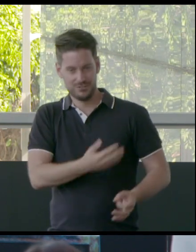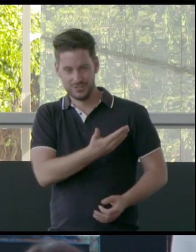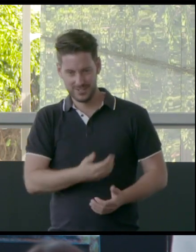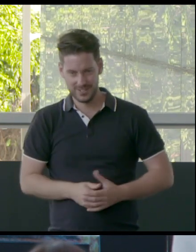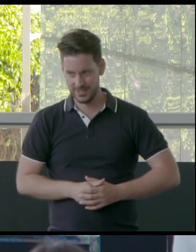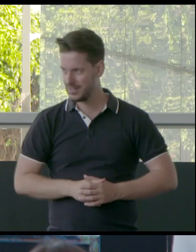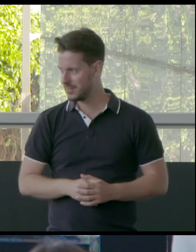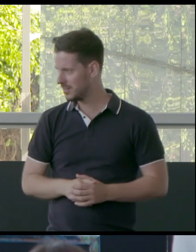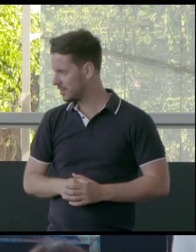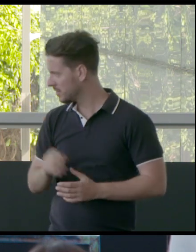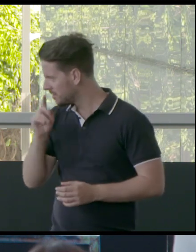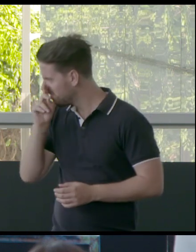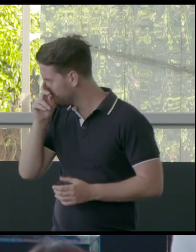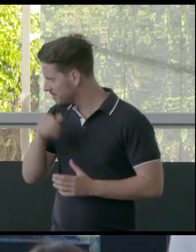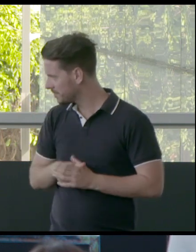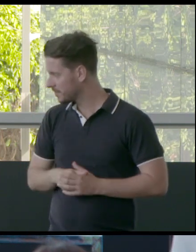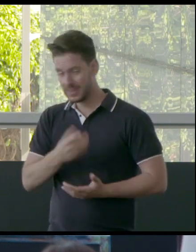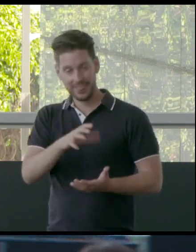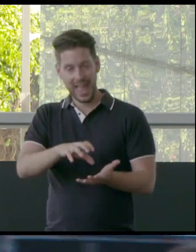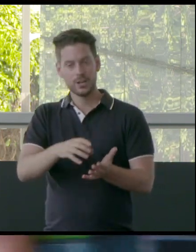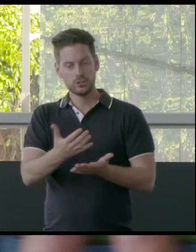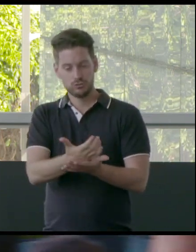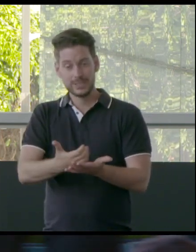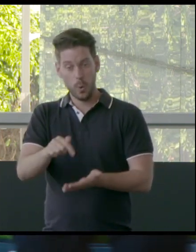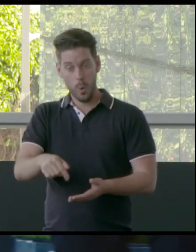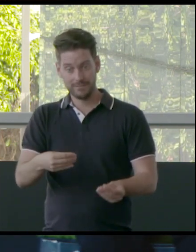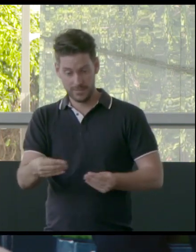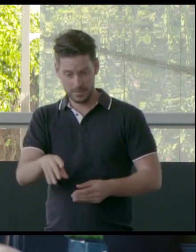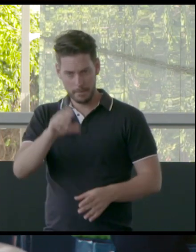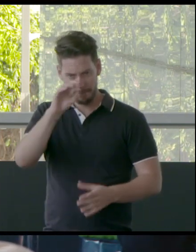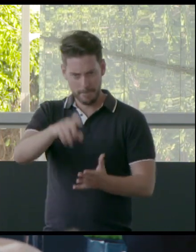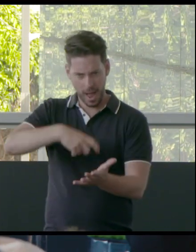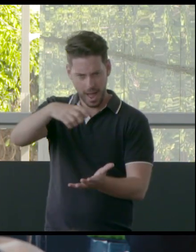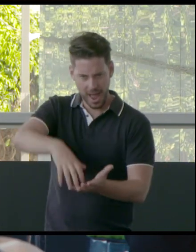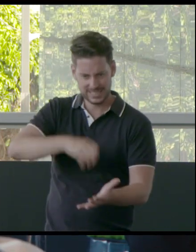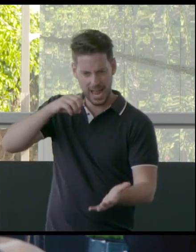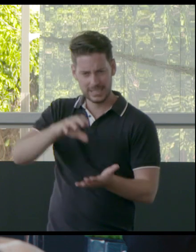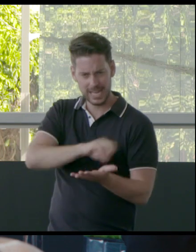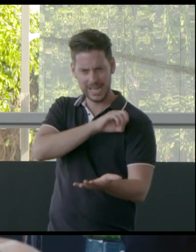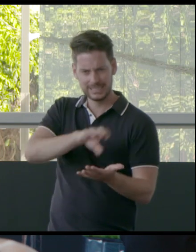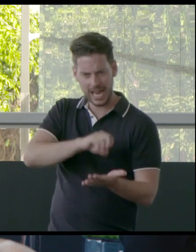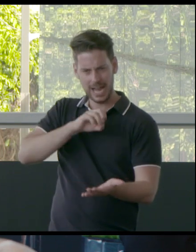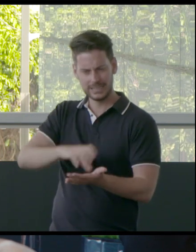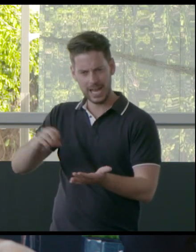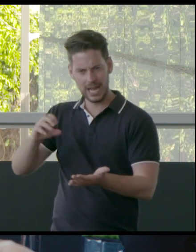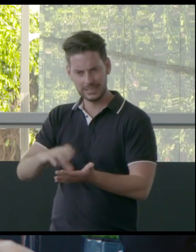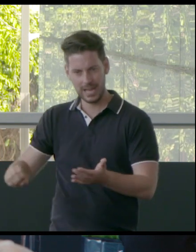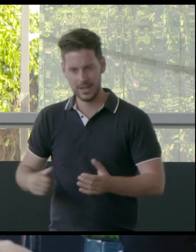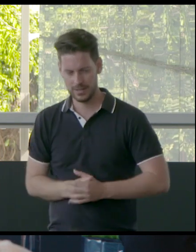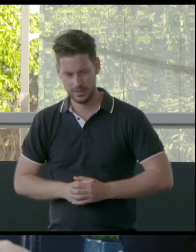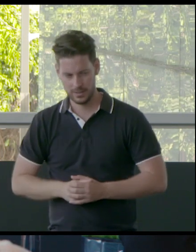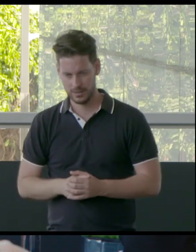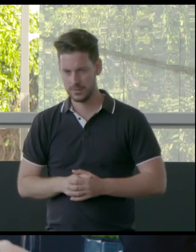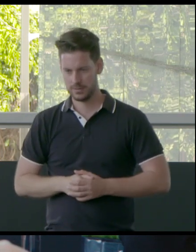I think they've taken resources... They've taken resources from the environment. They've taken resources from Indigenous rangers.